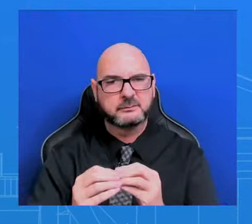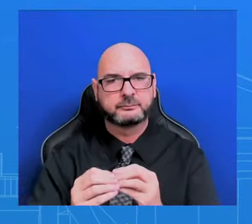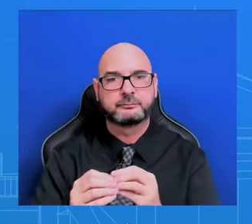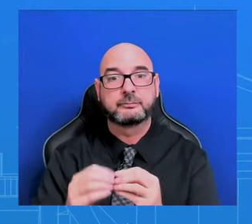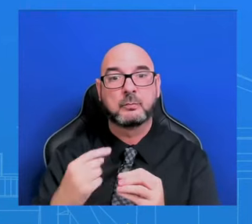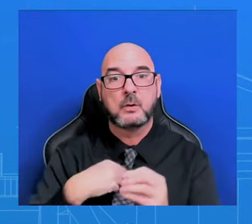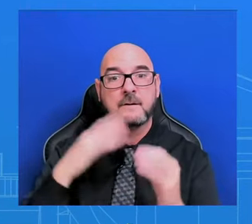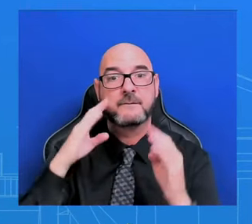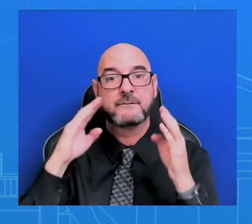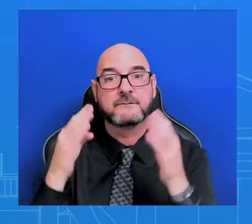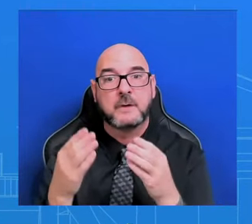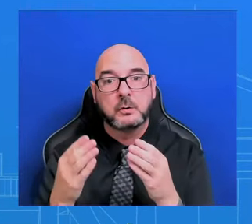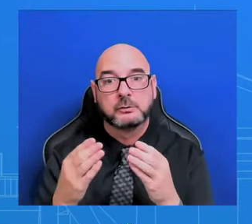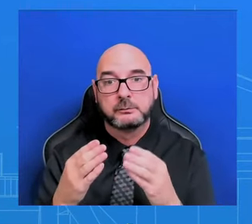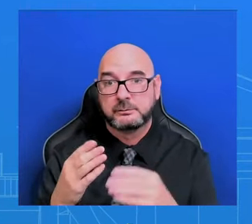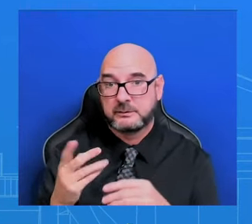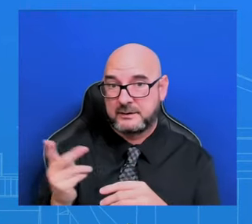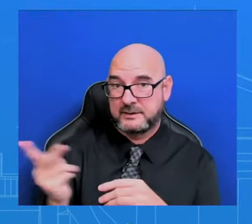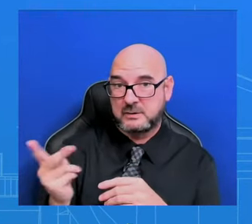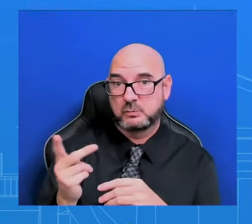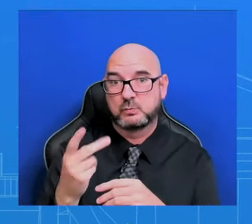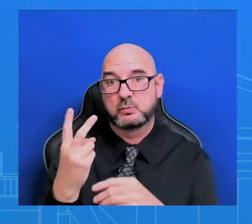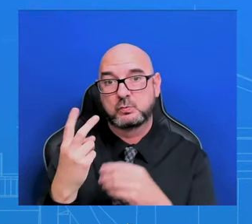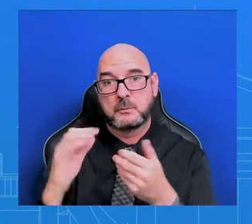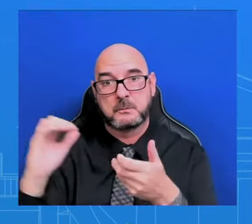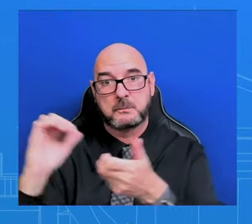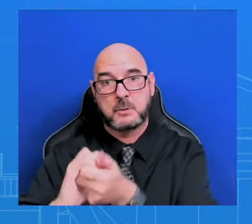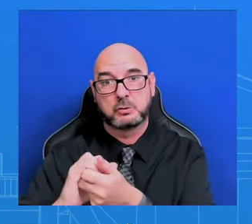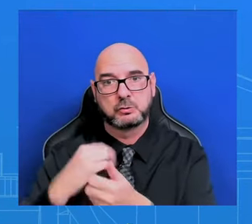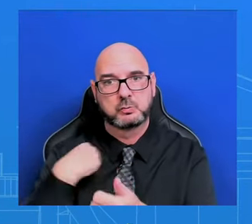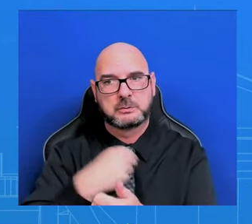they need to defend themselves, and that's really where the president's head is.